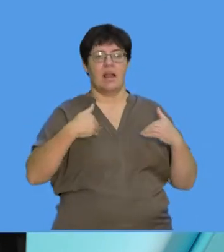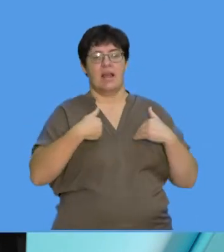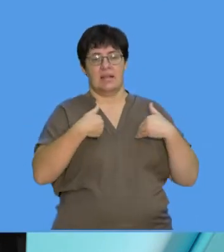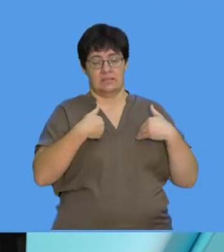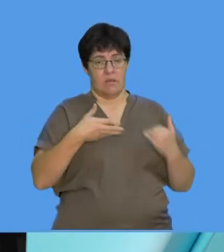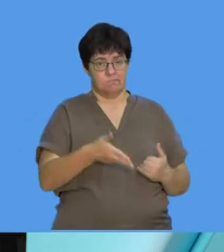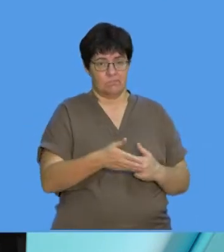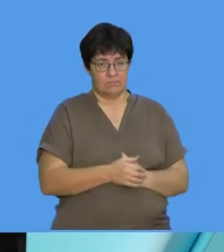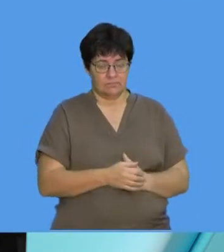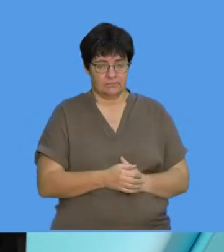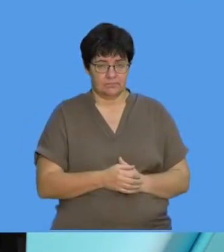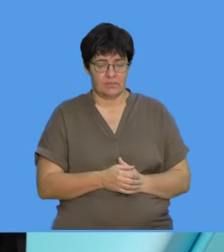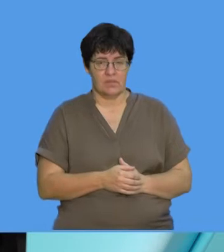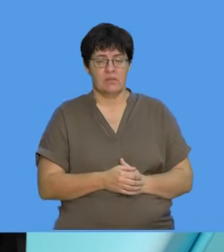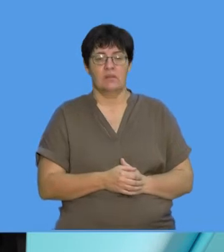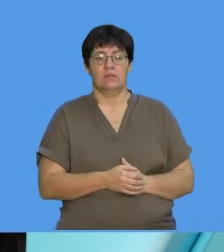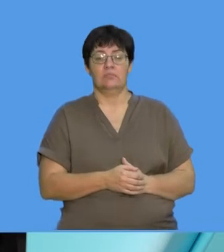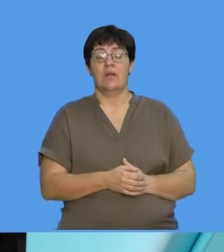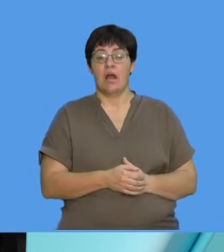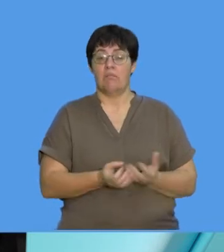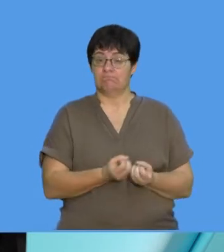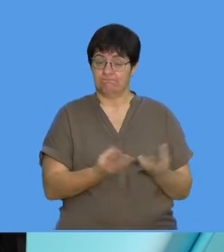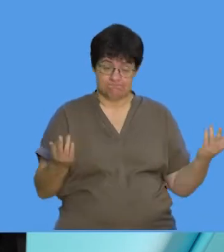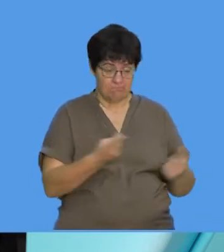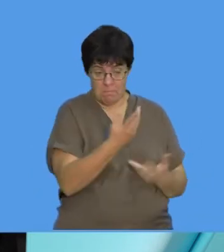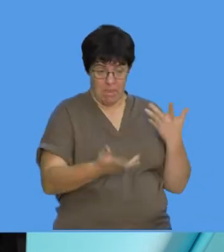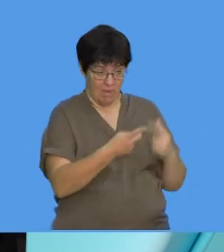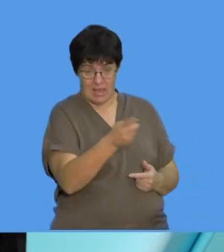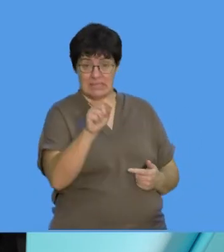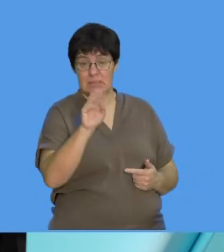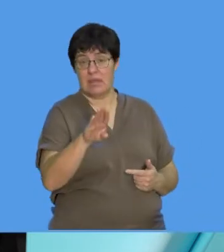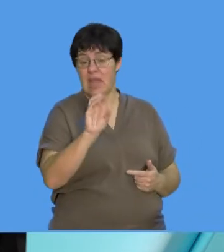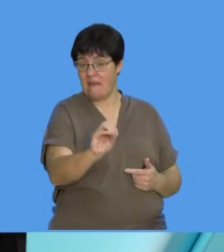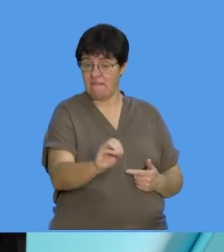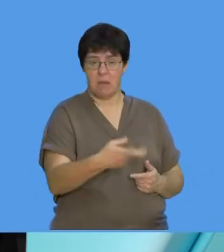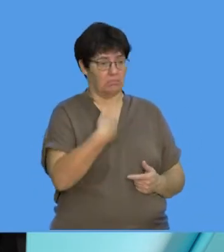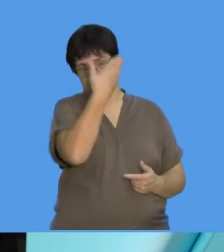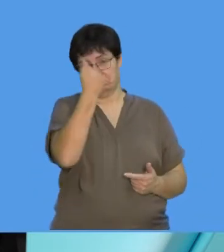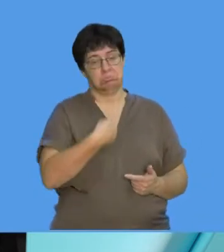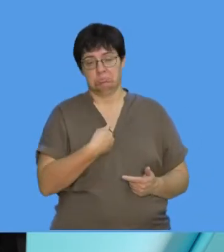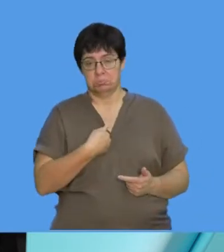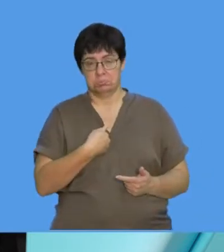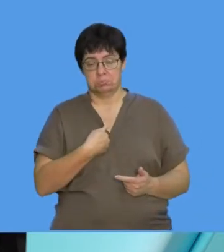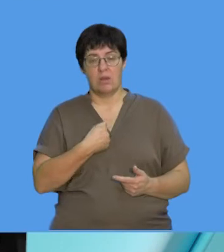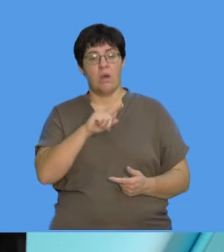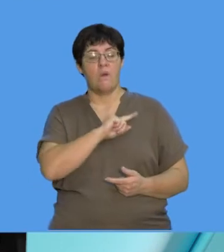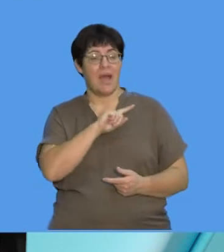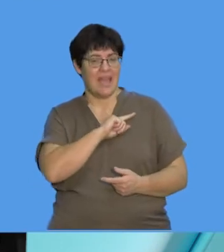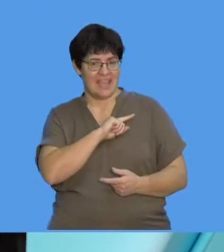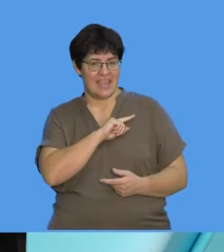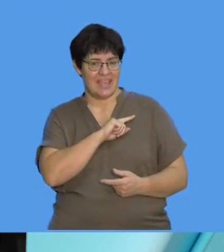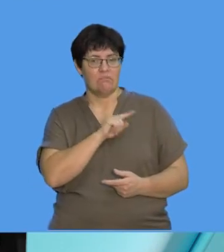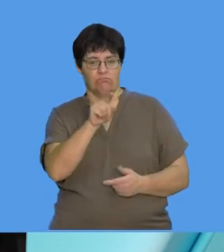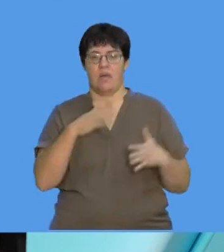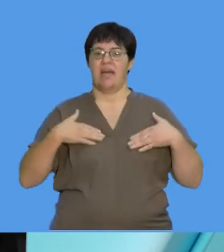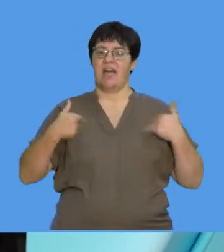in our lungs. Now, probably a lot of you could have TB and you won't even know it. And the reason being is because